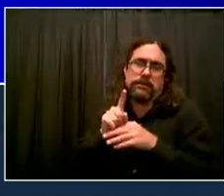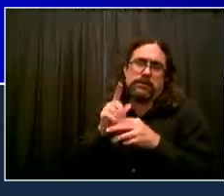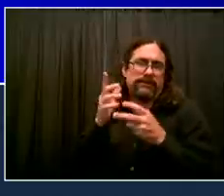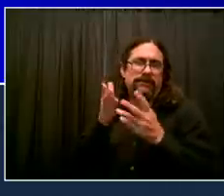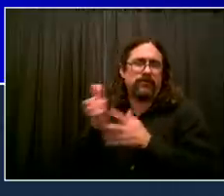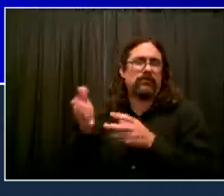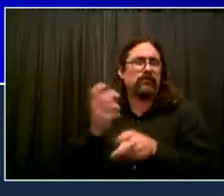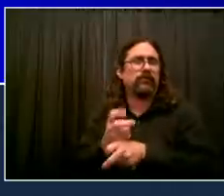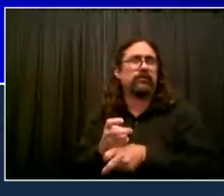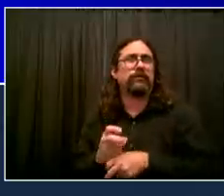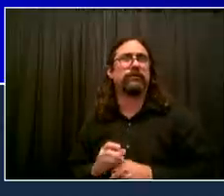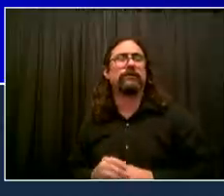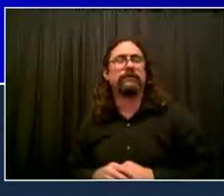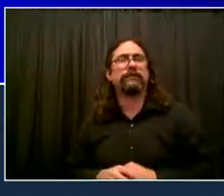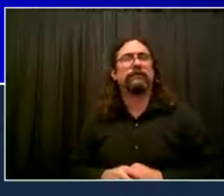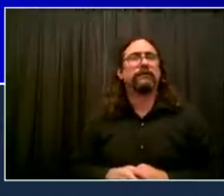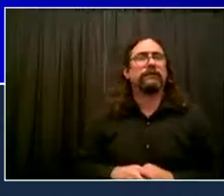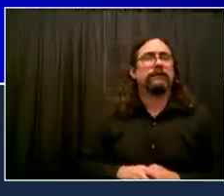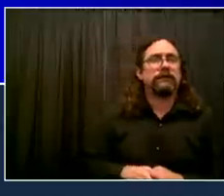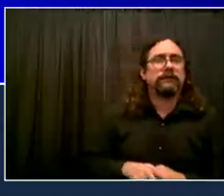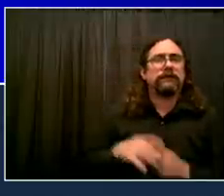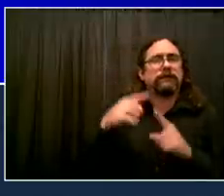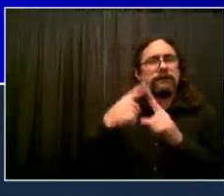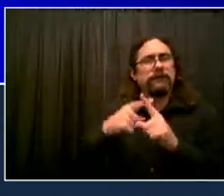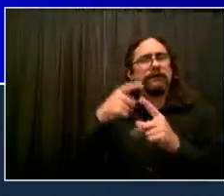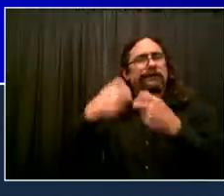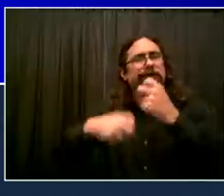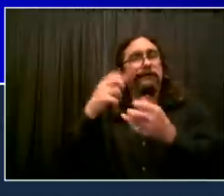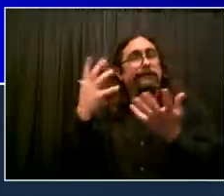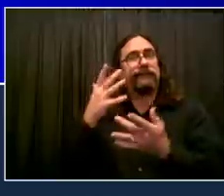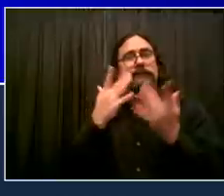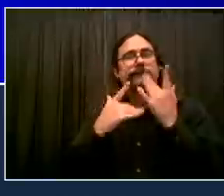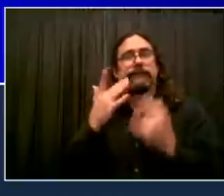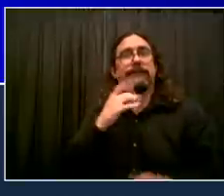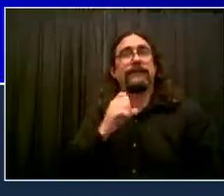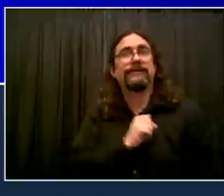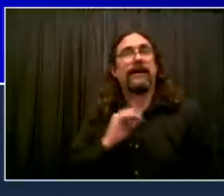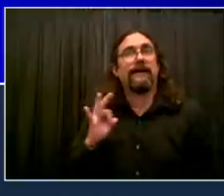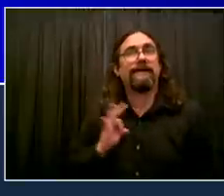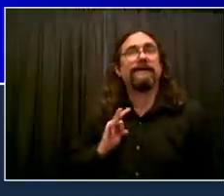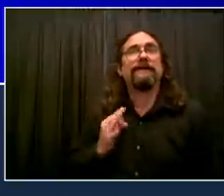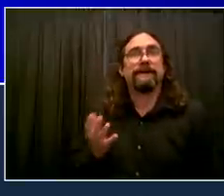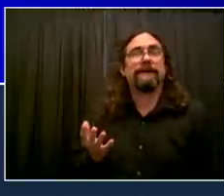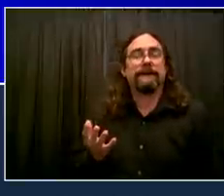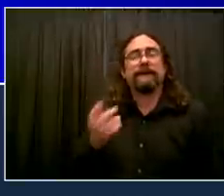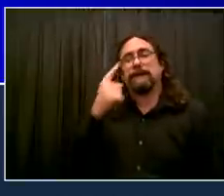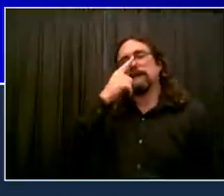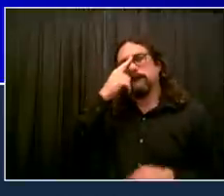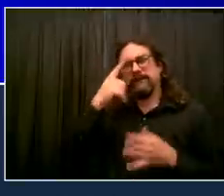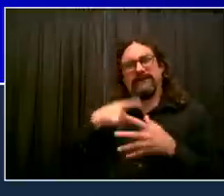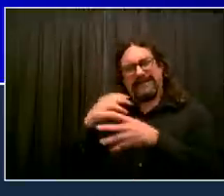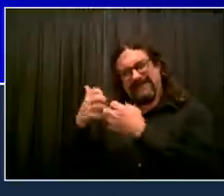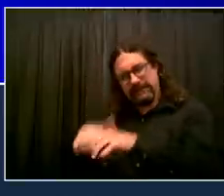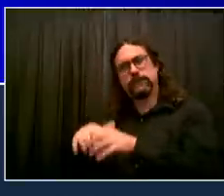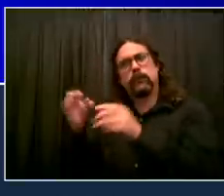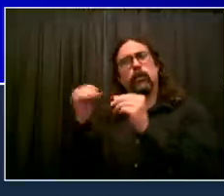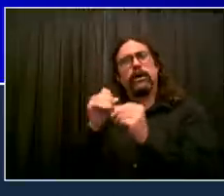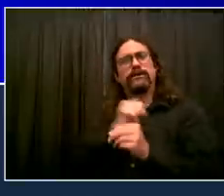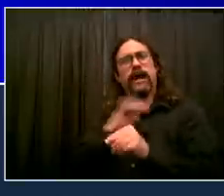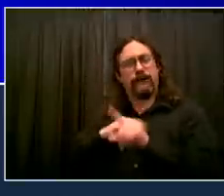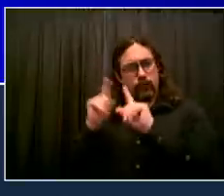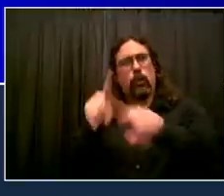now. We want to get rid of them altogether. We're bringing a lot more of the correction officers back through a combination of incentives and tough